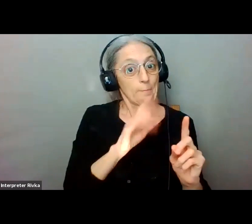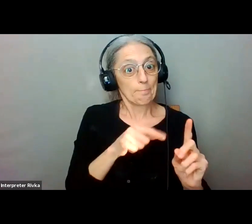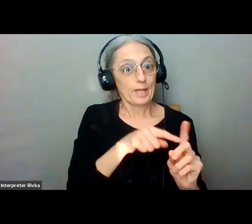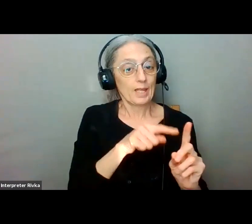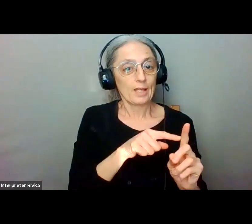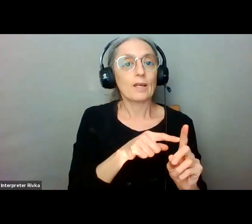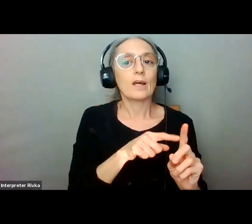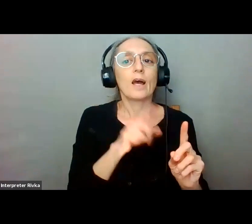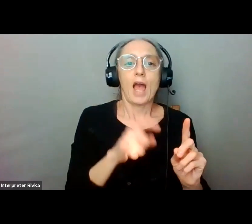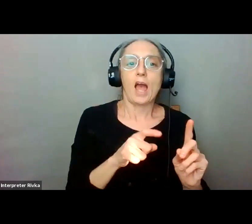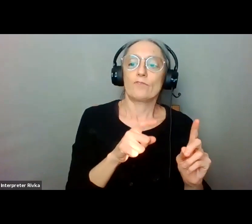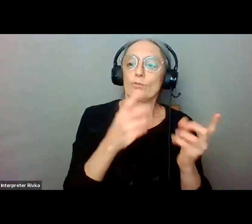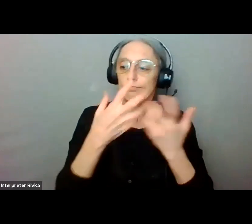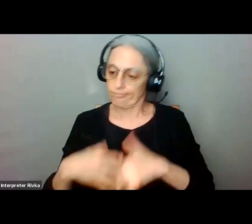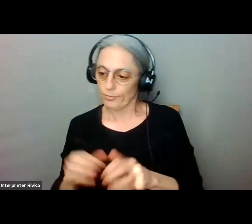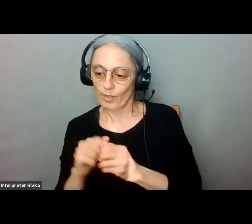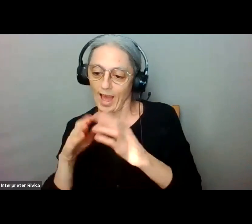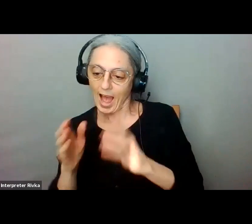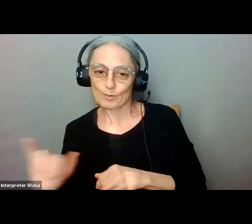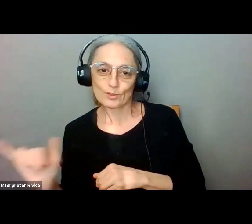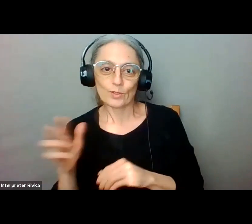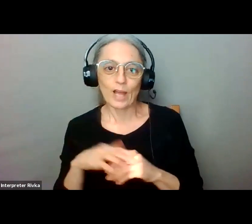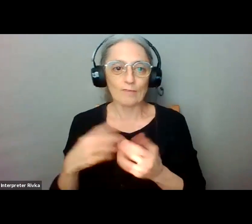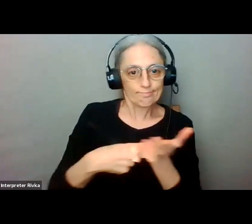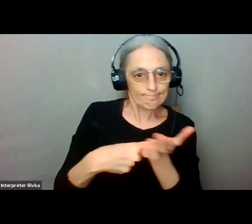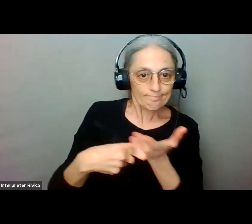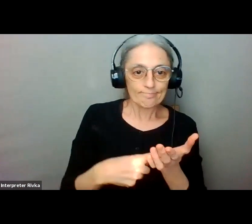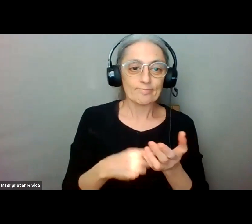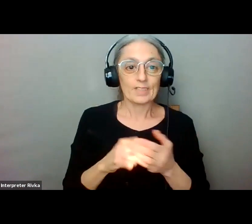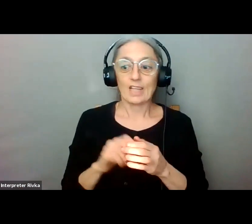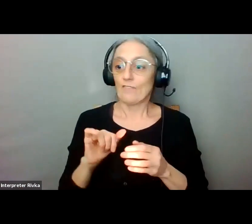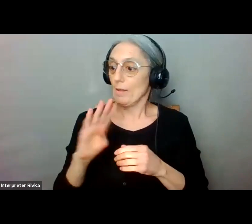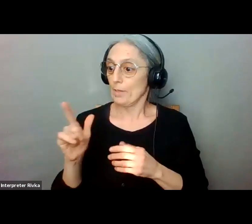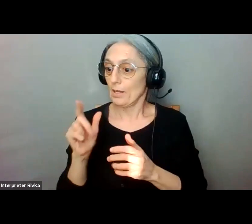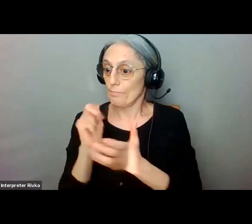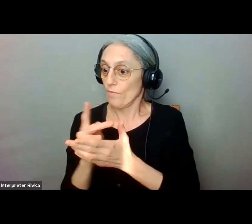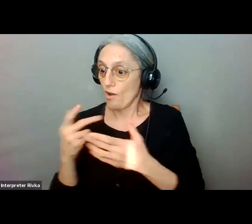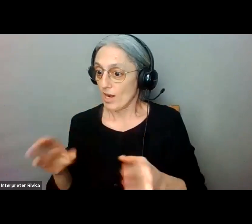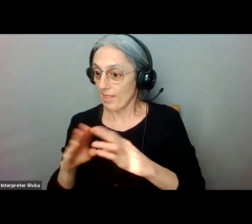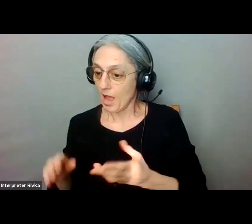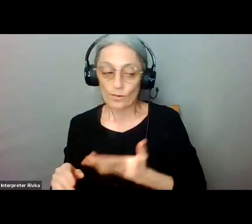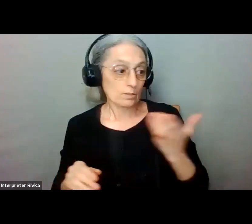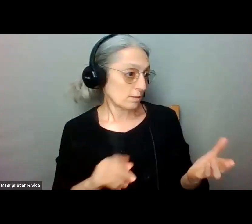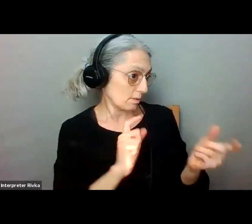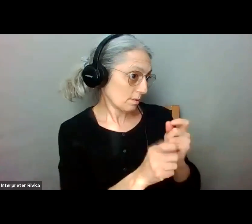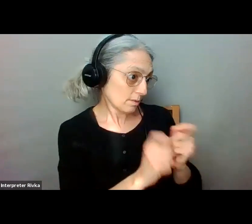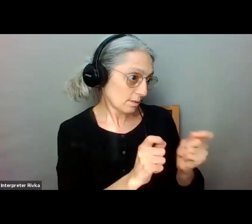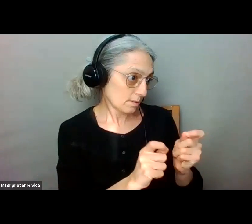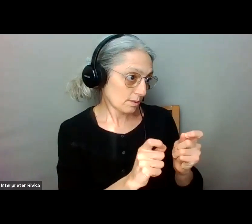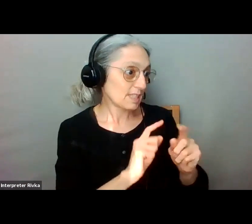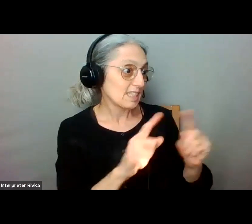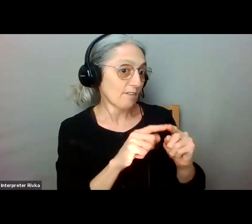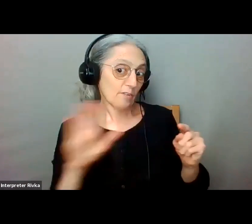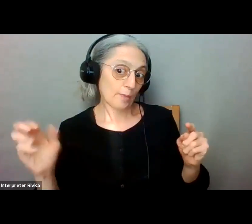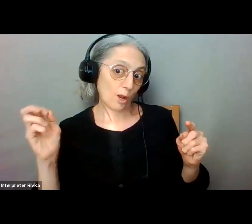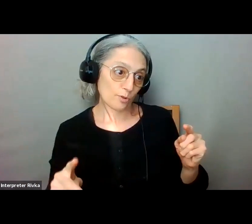be reconciled with the house if it is in any way different from what the house has approved and in all likelihood that's what's going that's what's going to